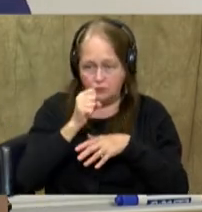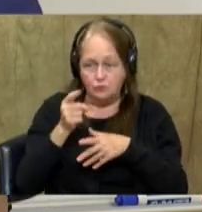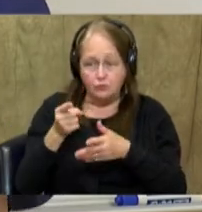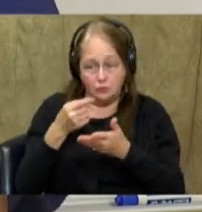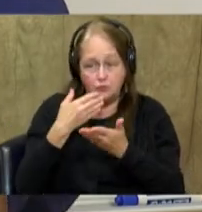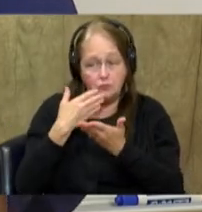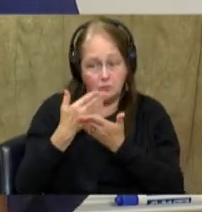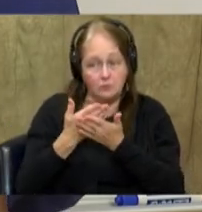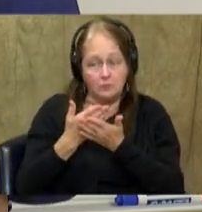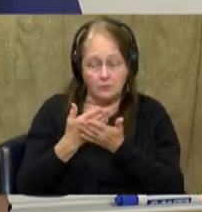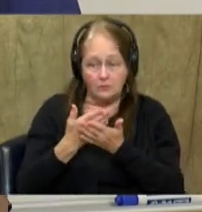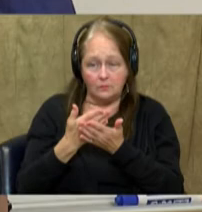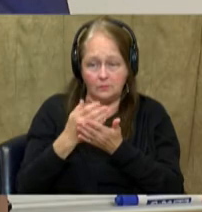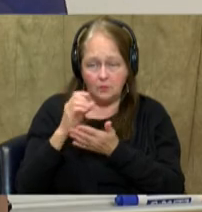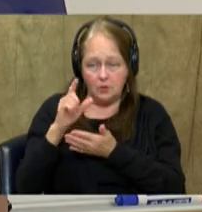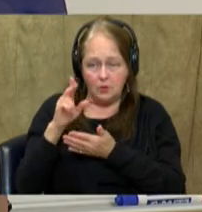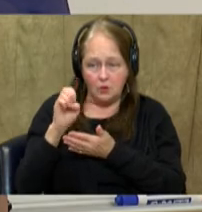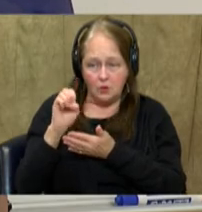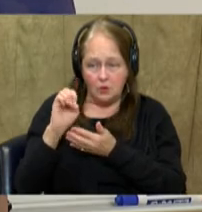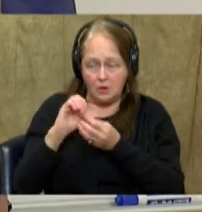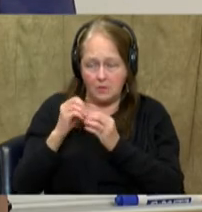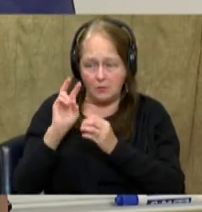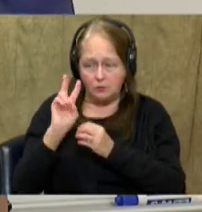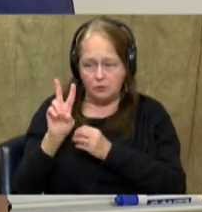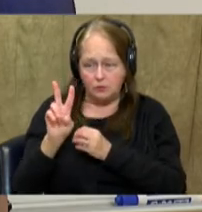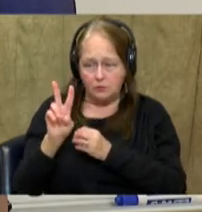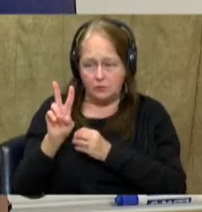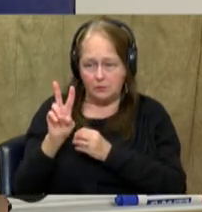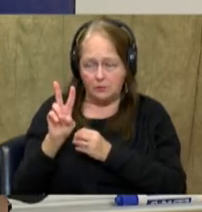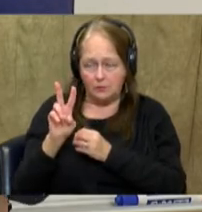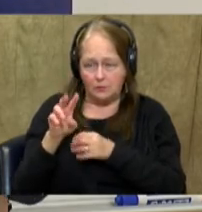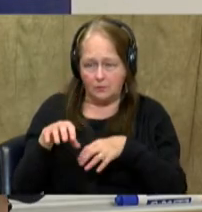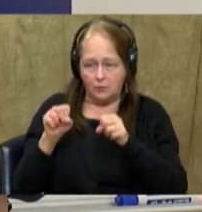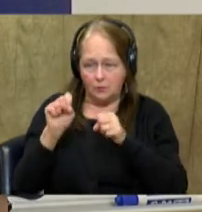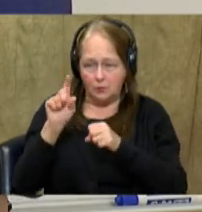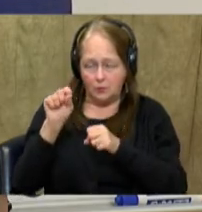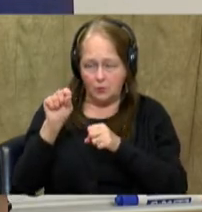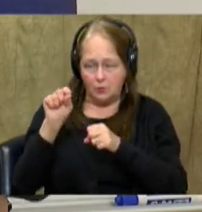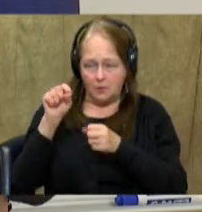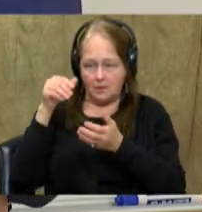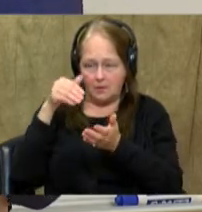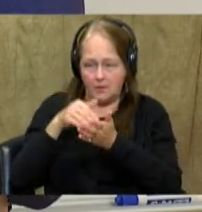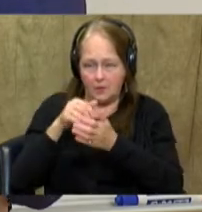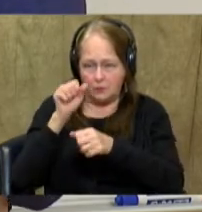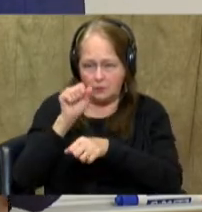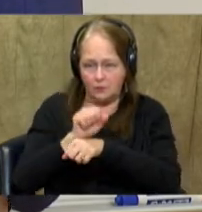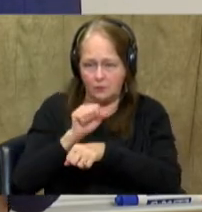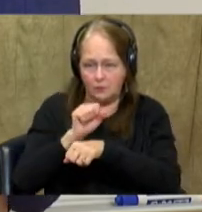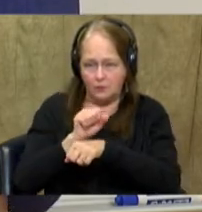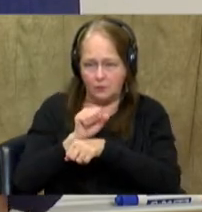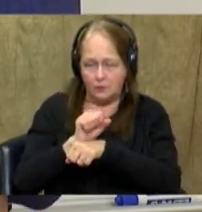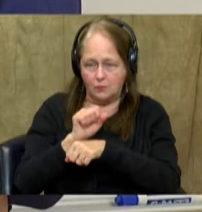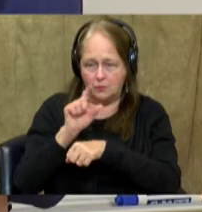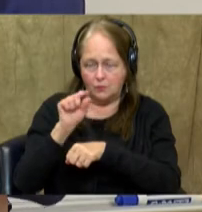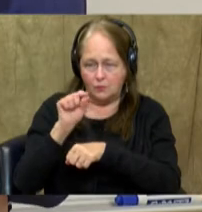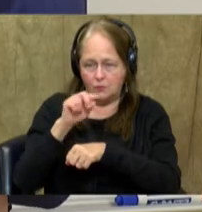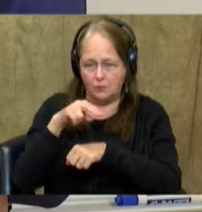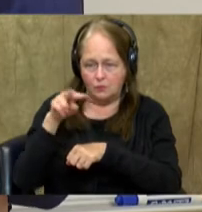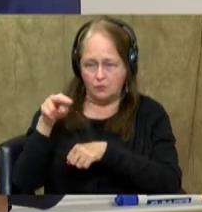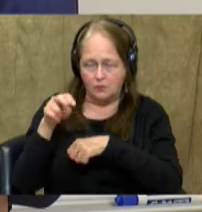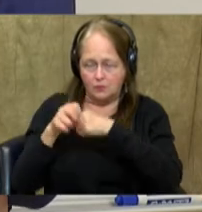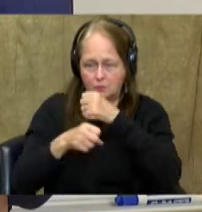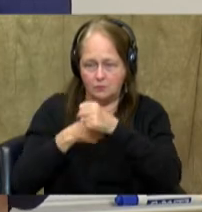good. Clue number two, it took 20,000 workers and 22